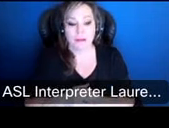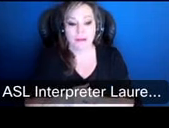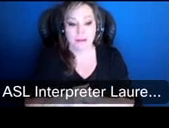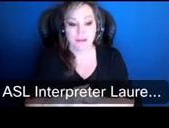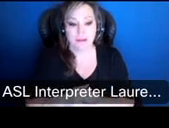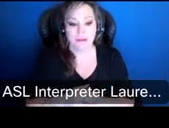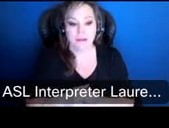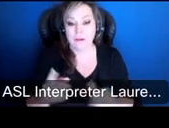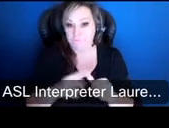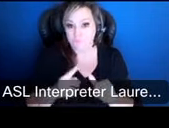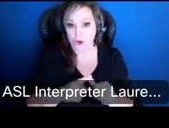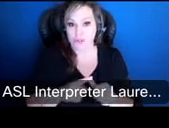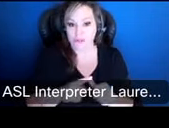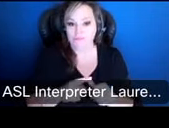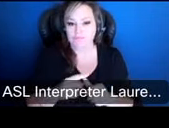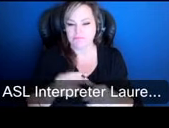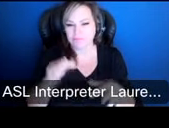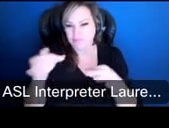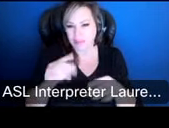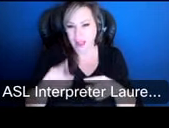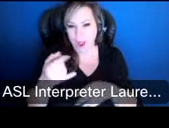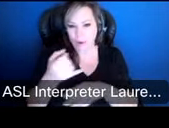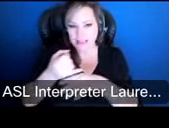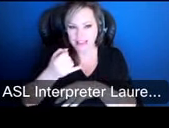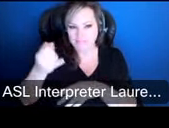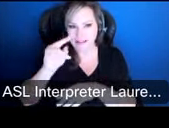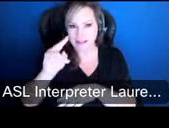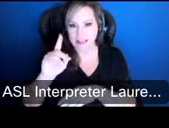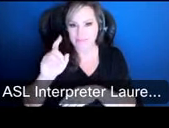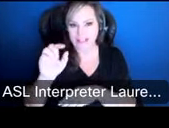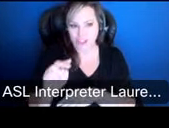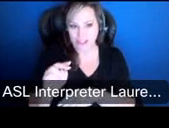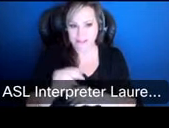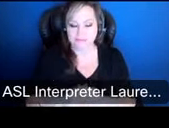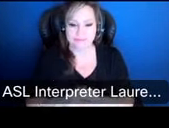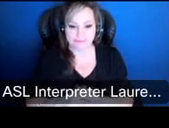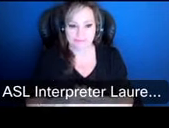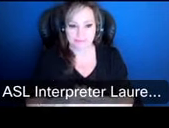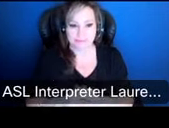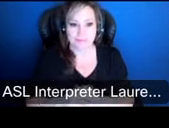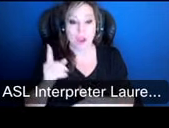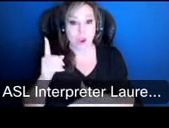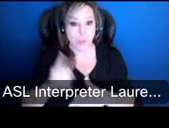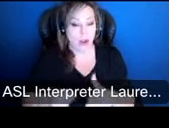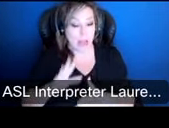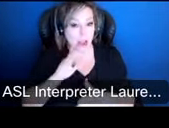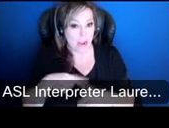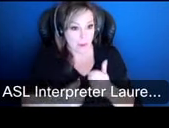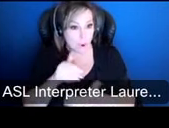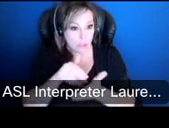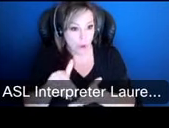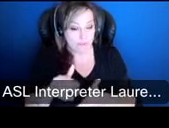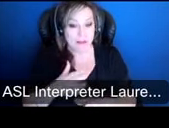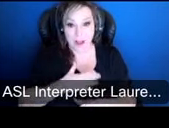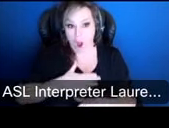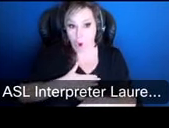so first of all some notes on just some inflation you can you can read what we have up there but the one that you hear me quote most often is our own texas